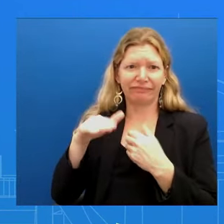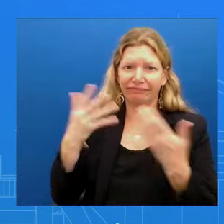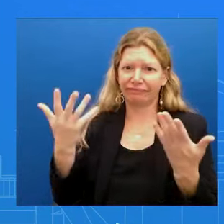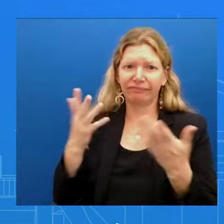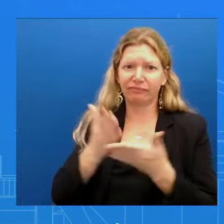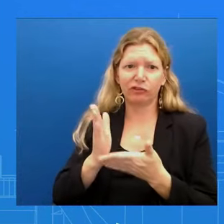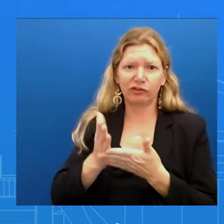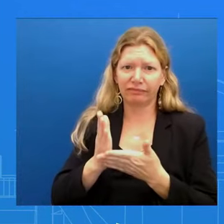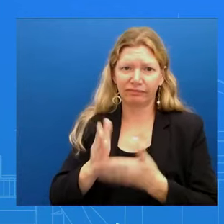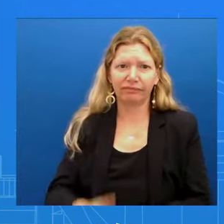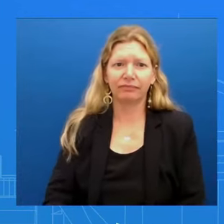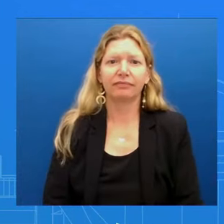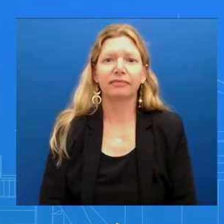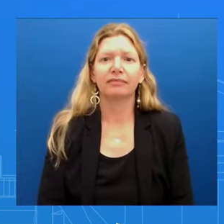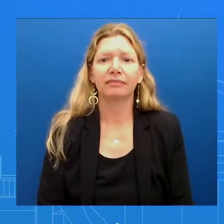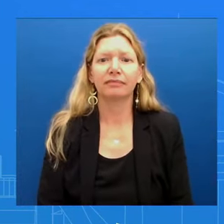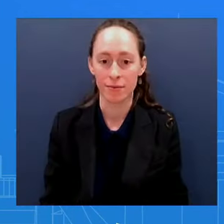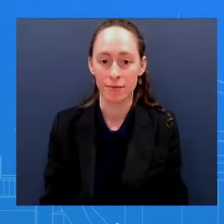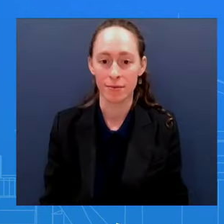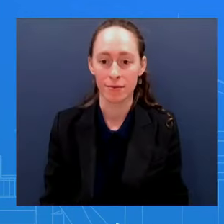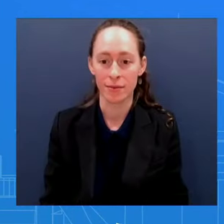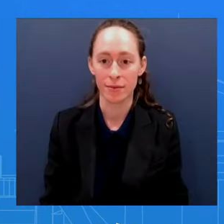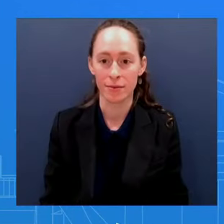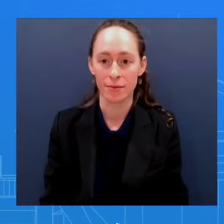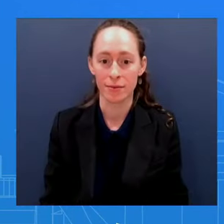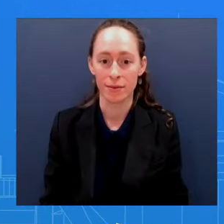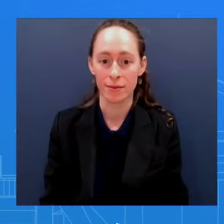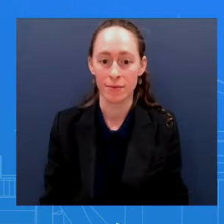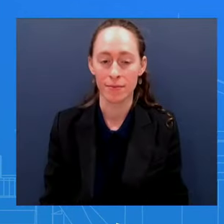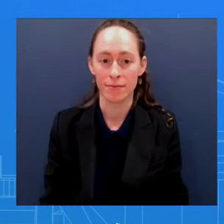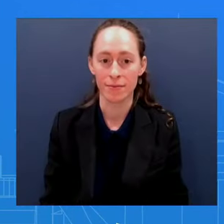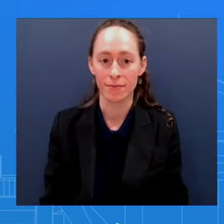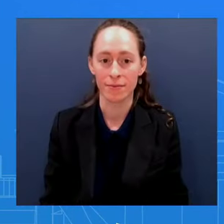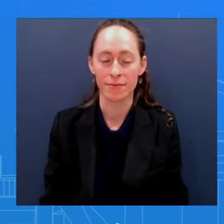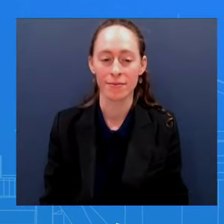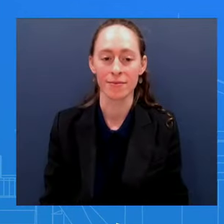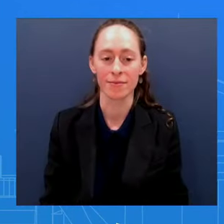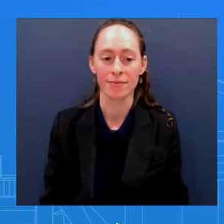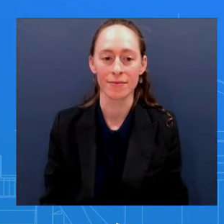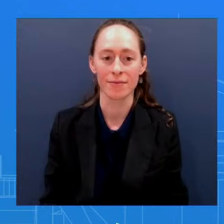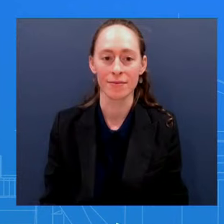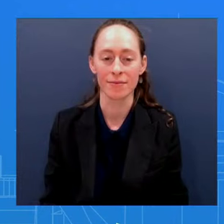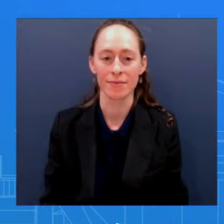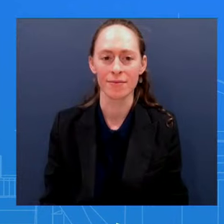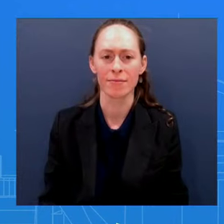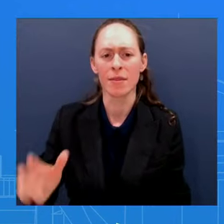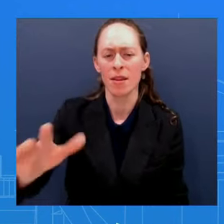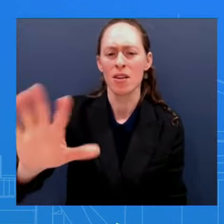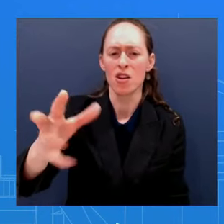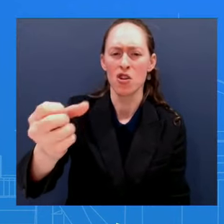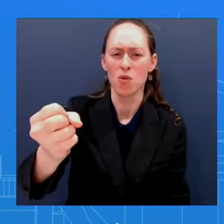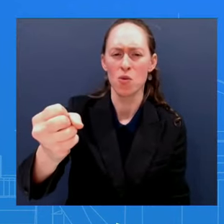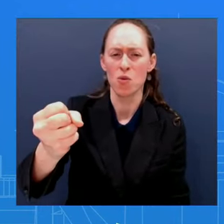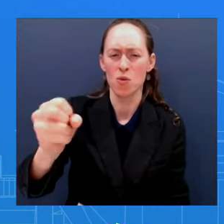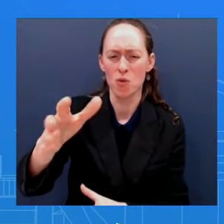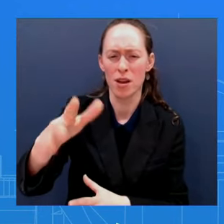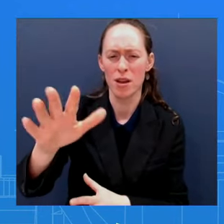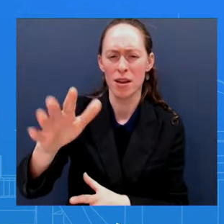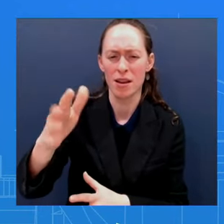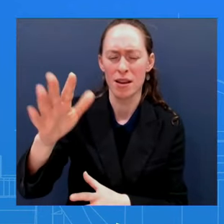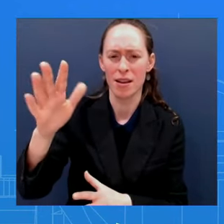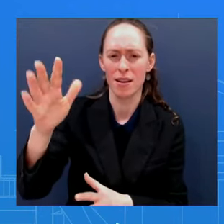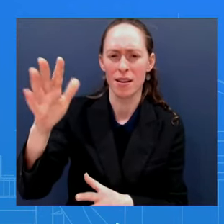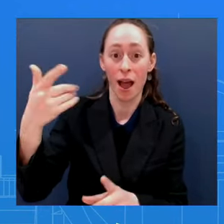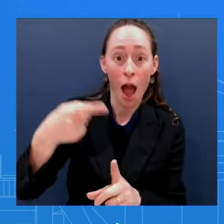Look, it's not about leverage It's about being consistent And I've said it before just in the last few